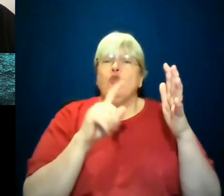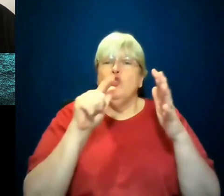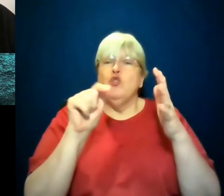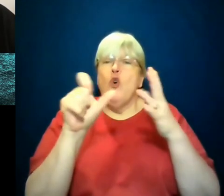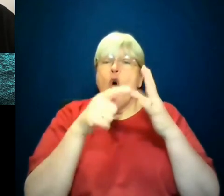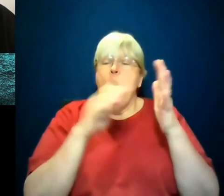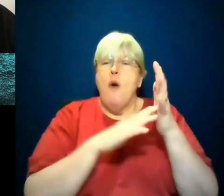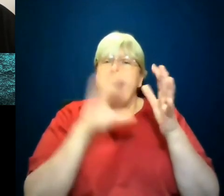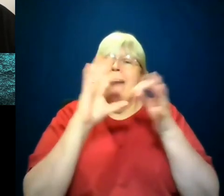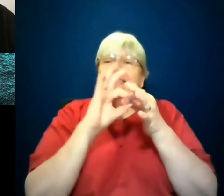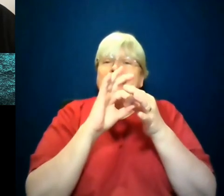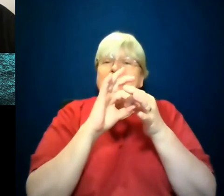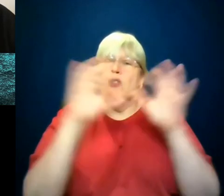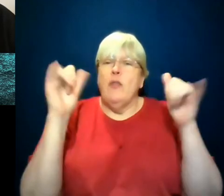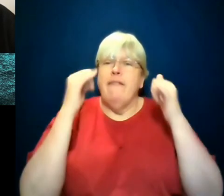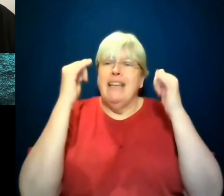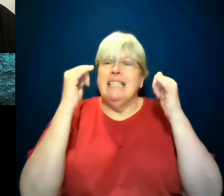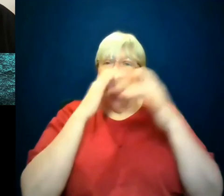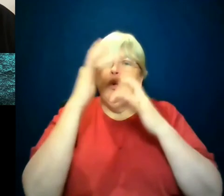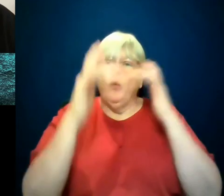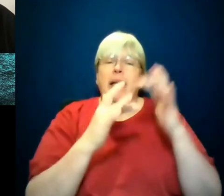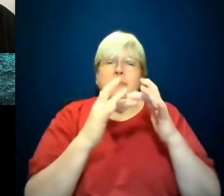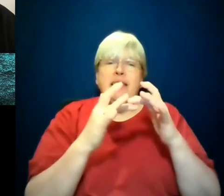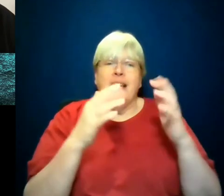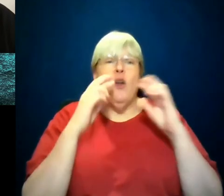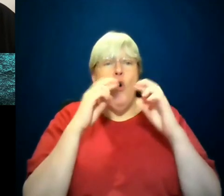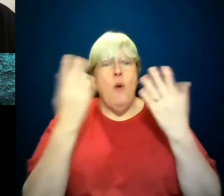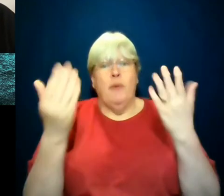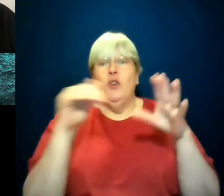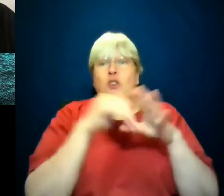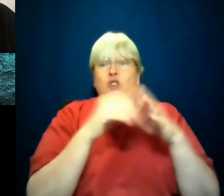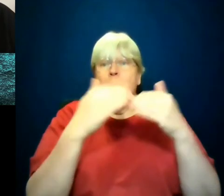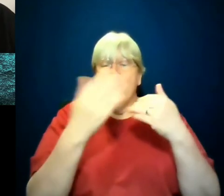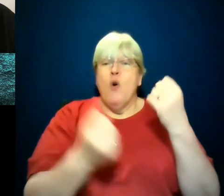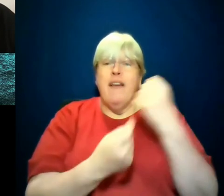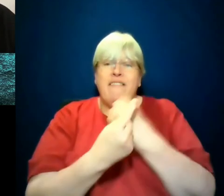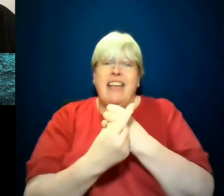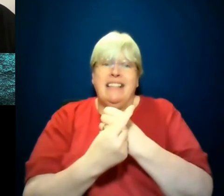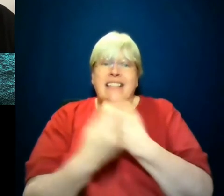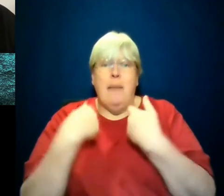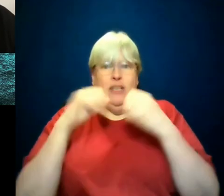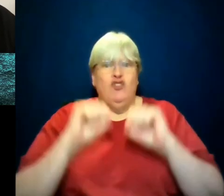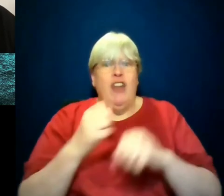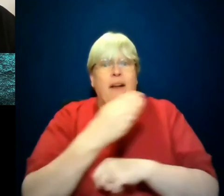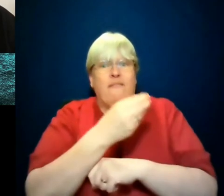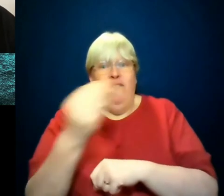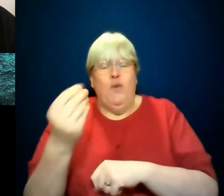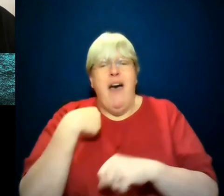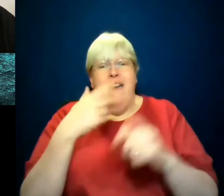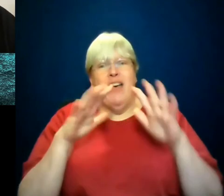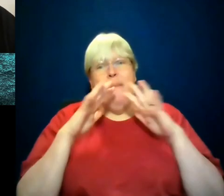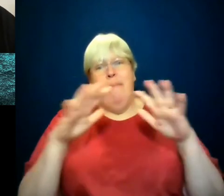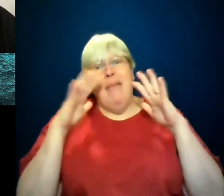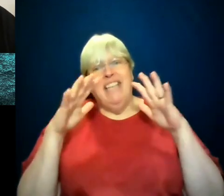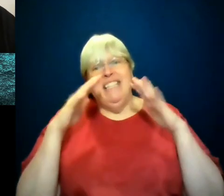I do hope you can come to more events. I'm going to be sharing a few and there is an amazing program. But in the meantime, huge, huge